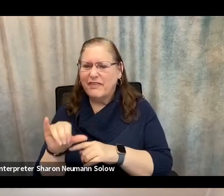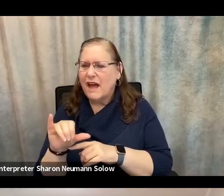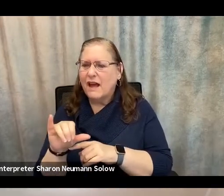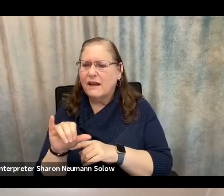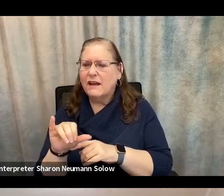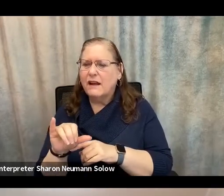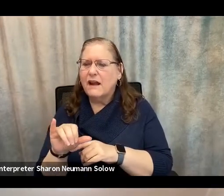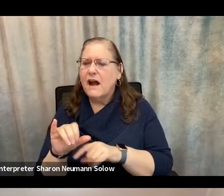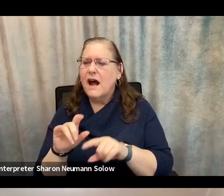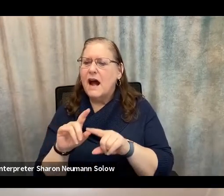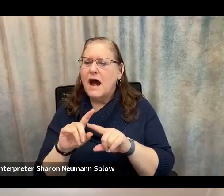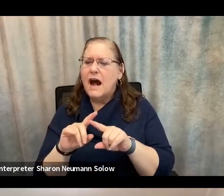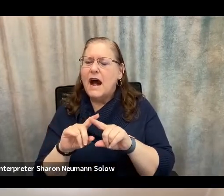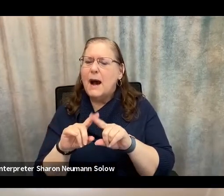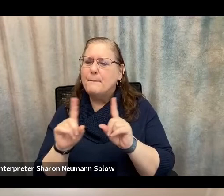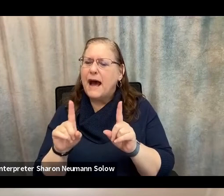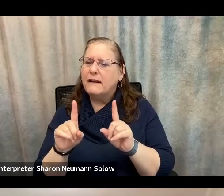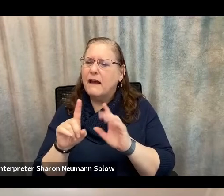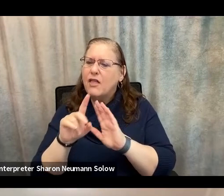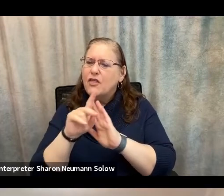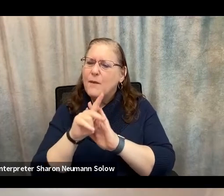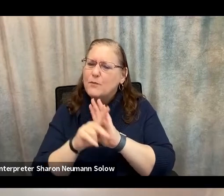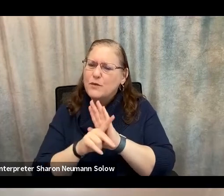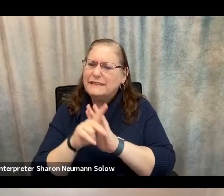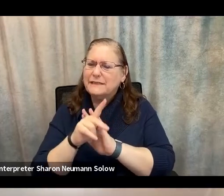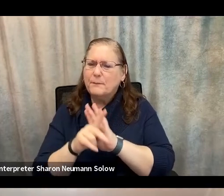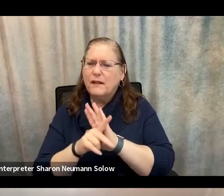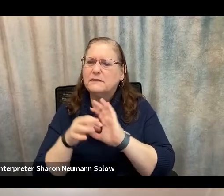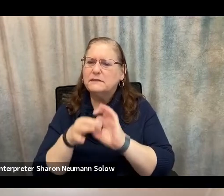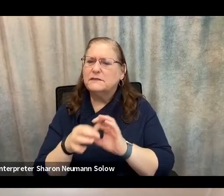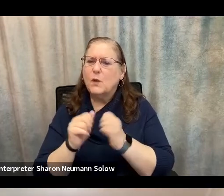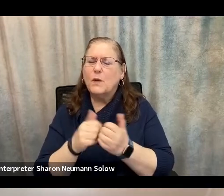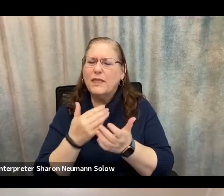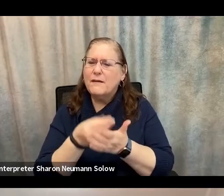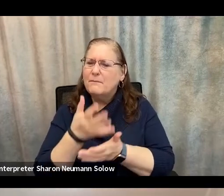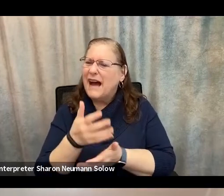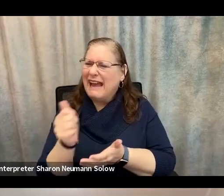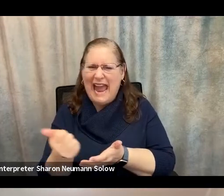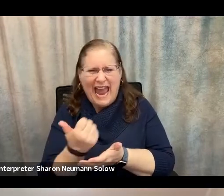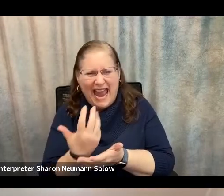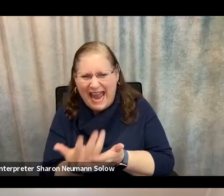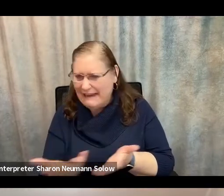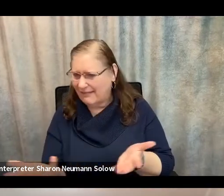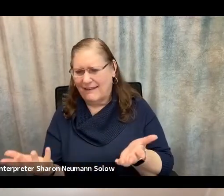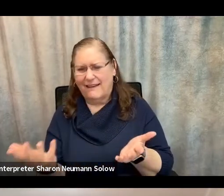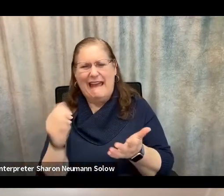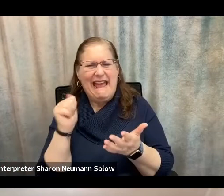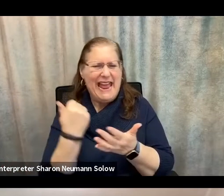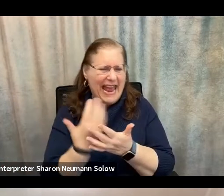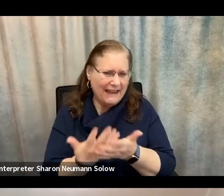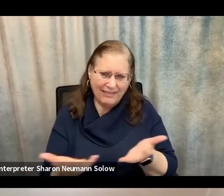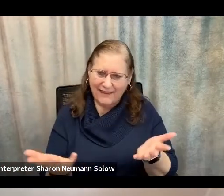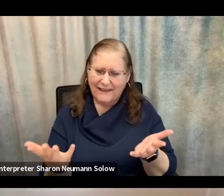the principles in purchasing any item where